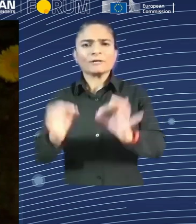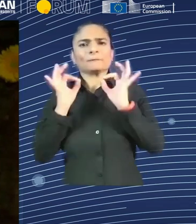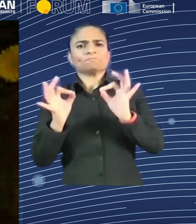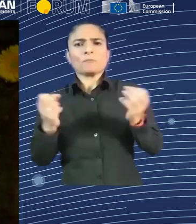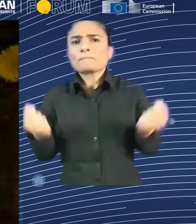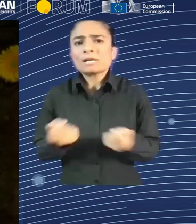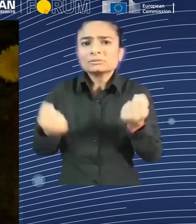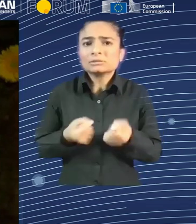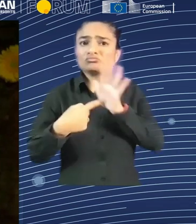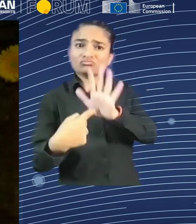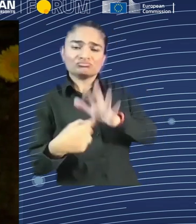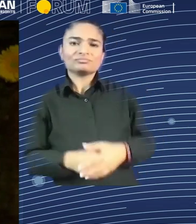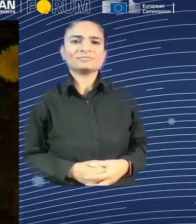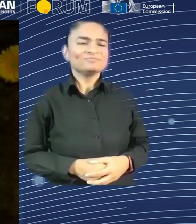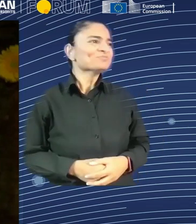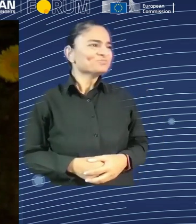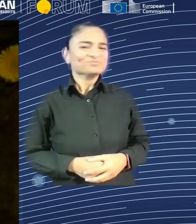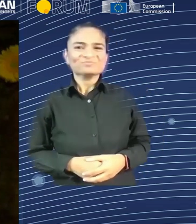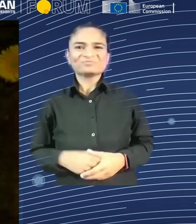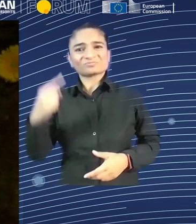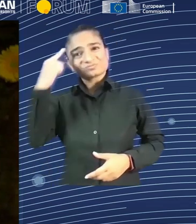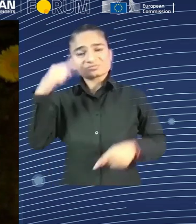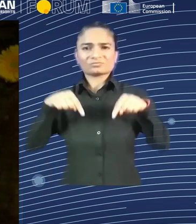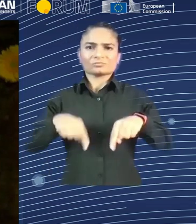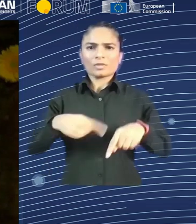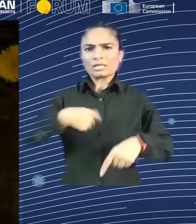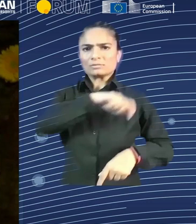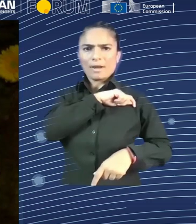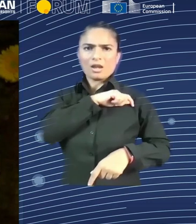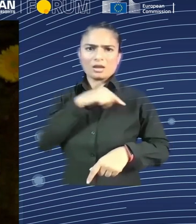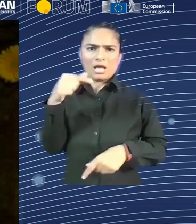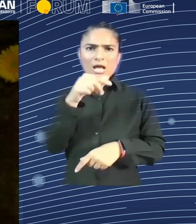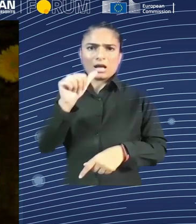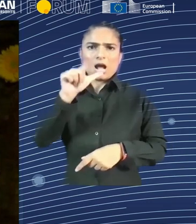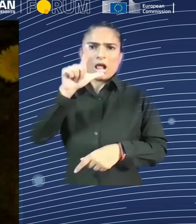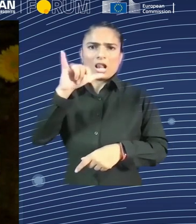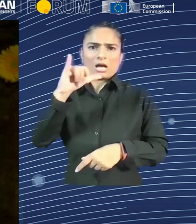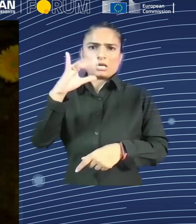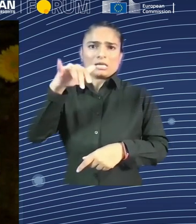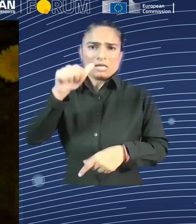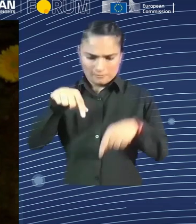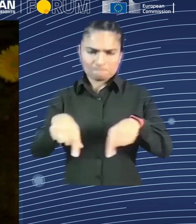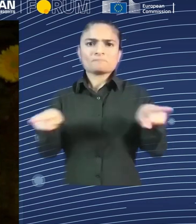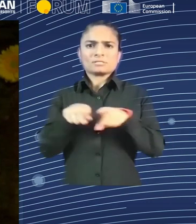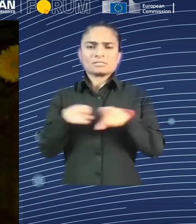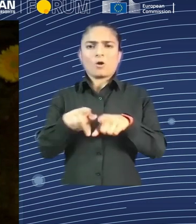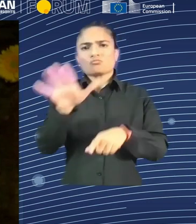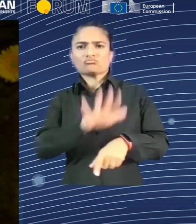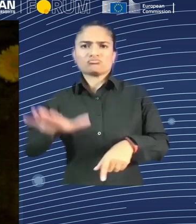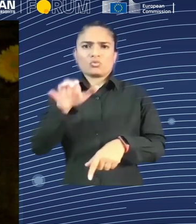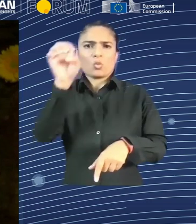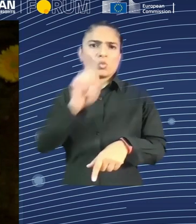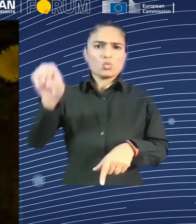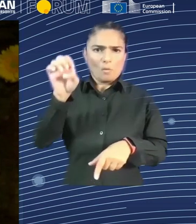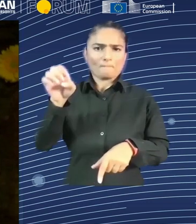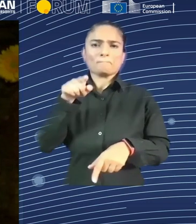Europe, is facing a demographic crisis. We have to face the challenge of training, retaining, attracting talent because